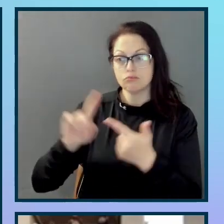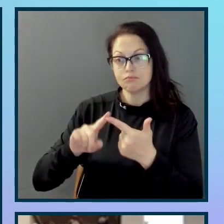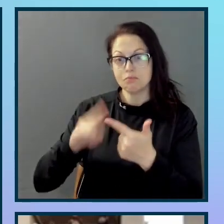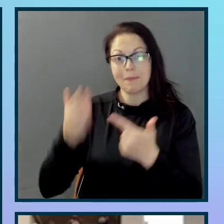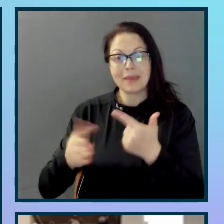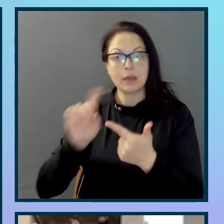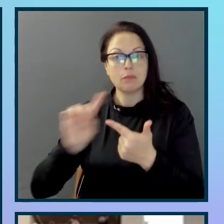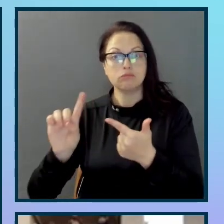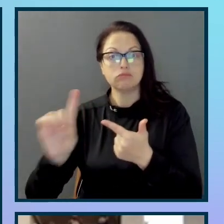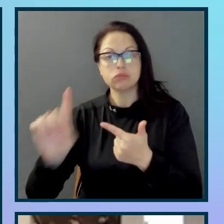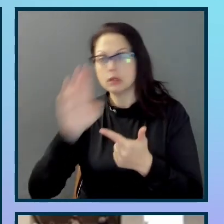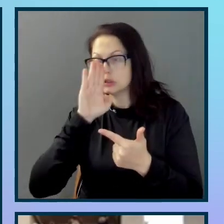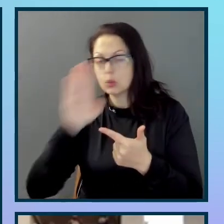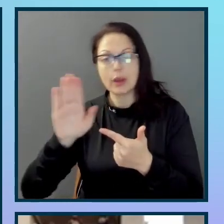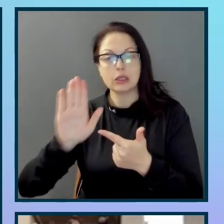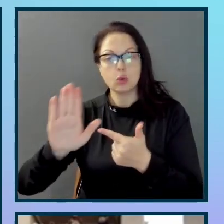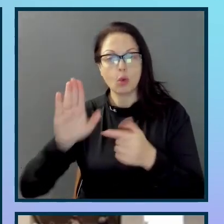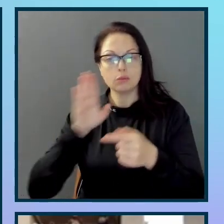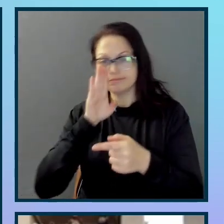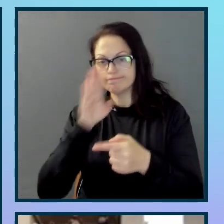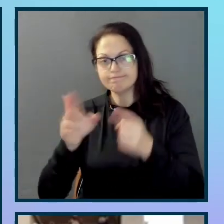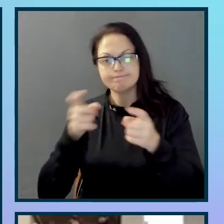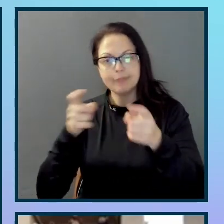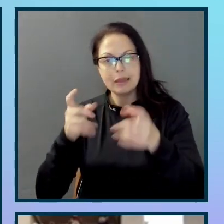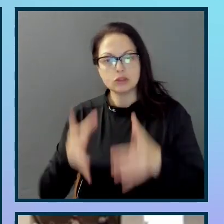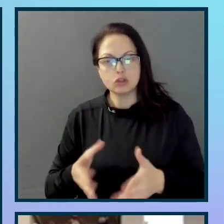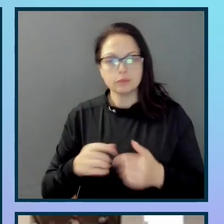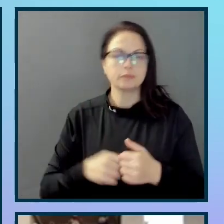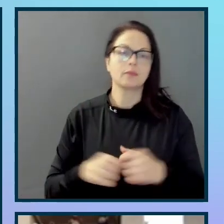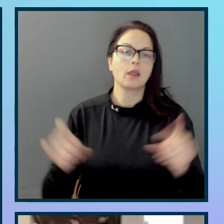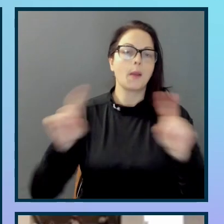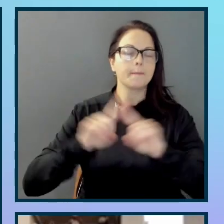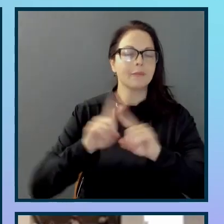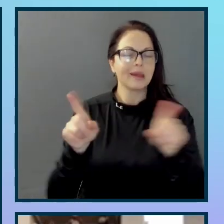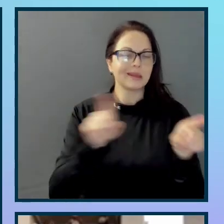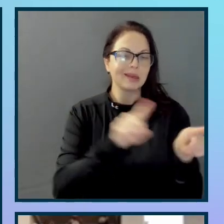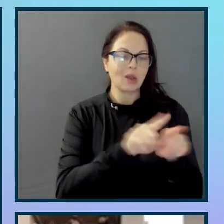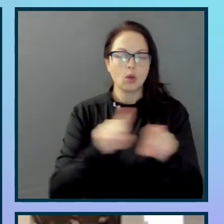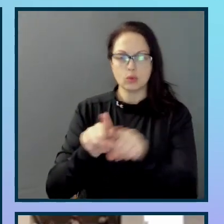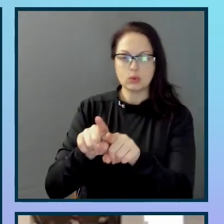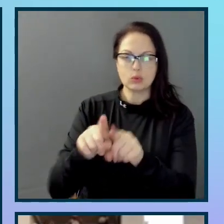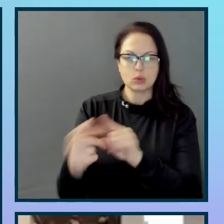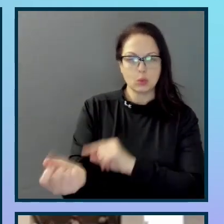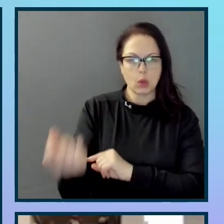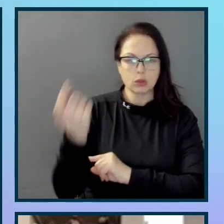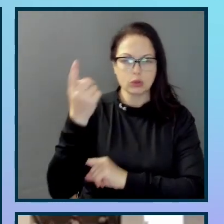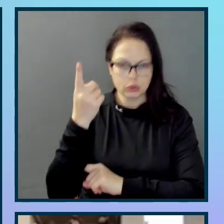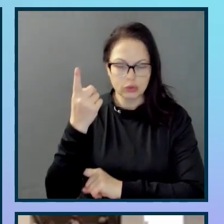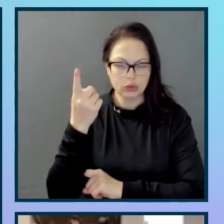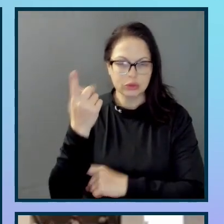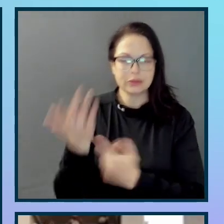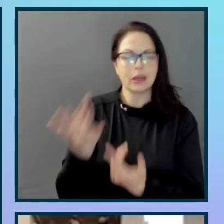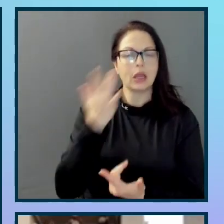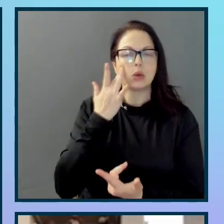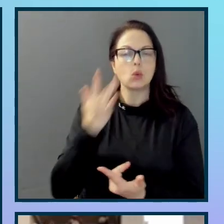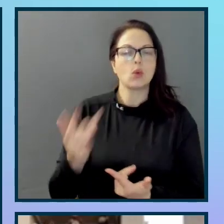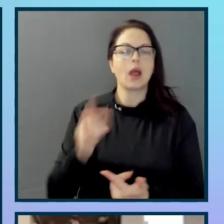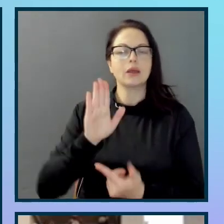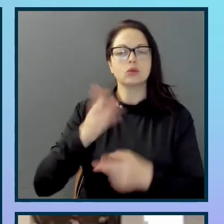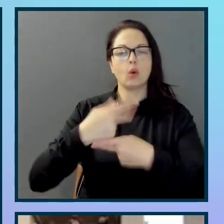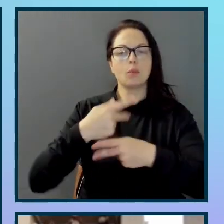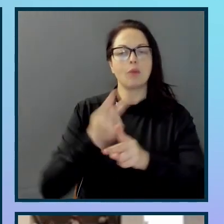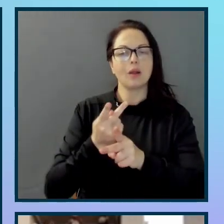But ultimately, finding the arguments that fit best around what your product is, is the easiest and simplest way to go.